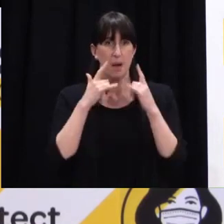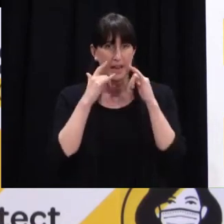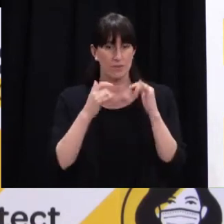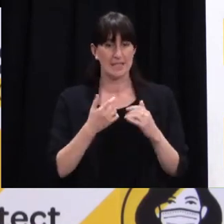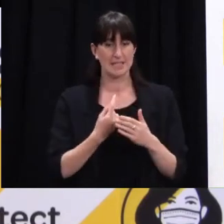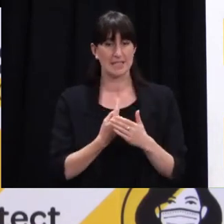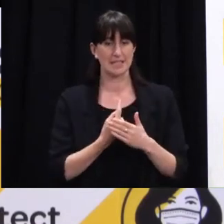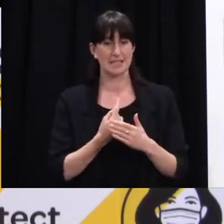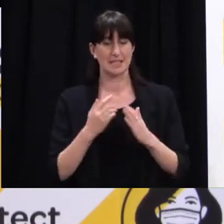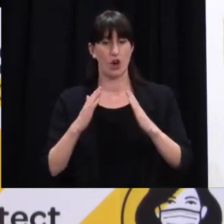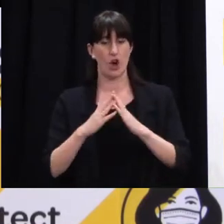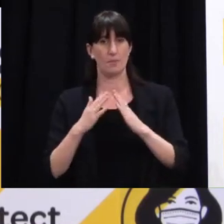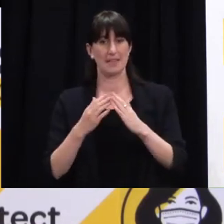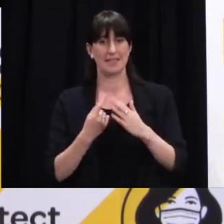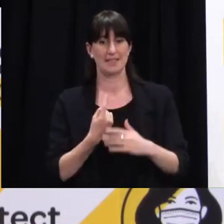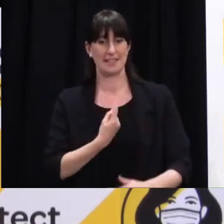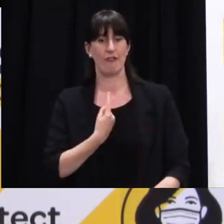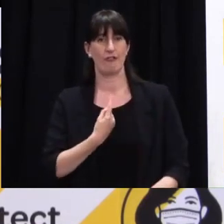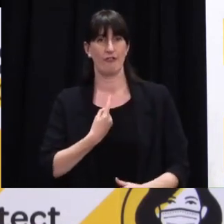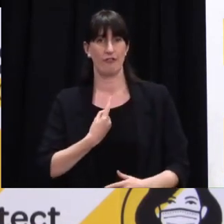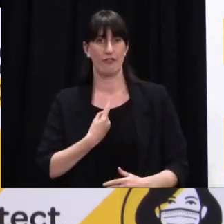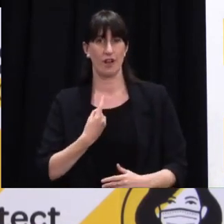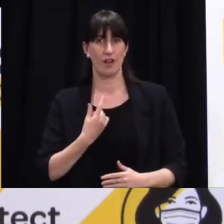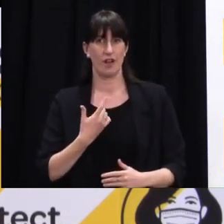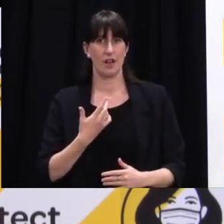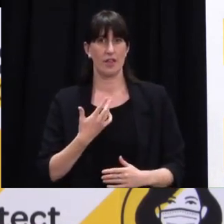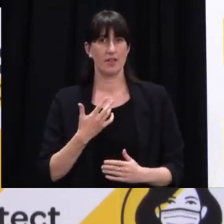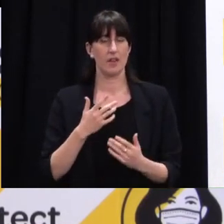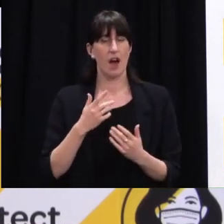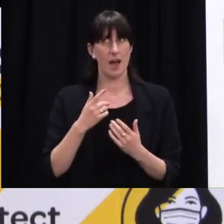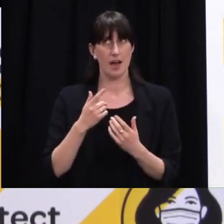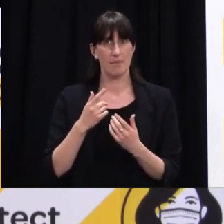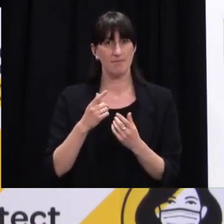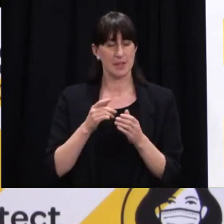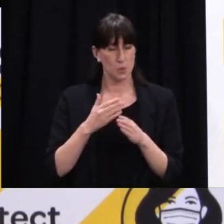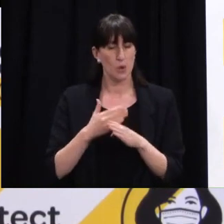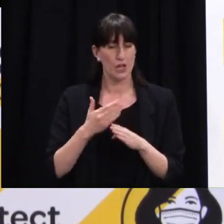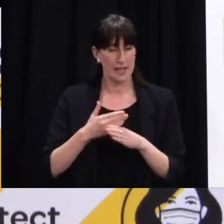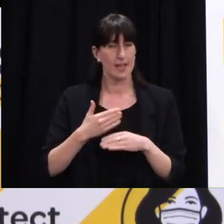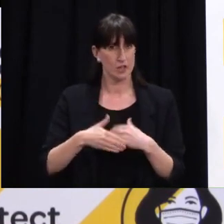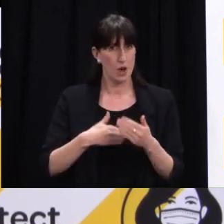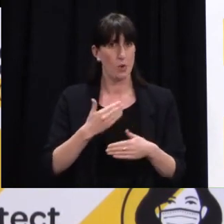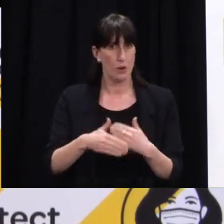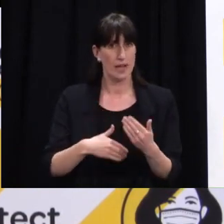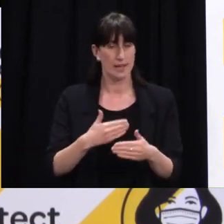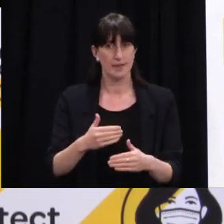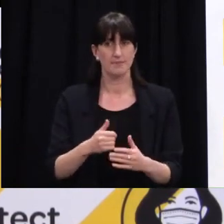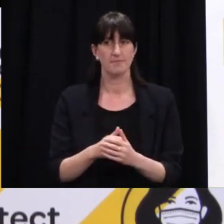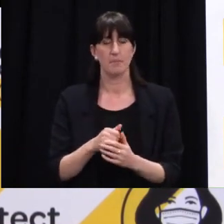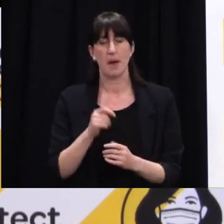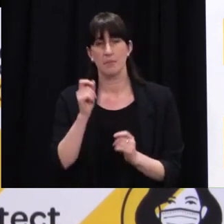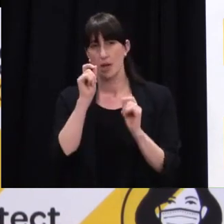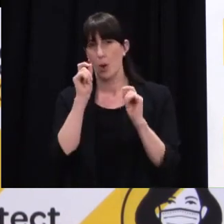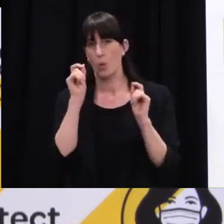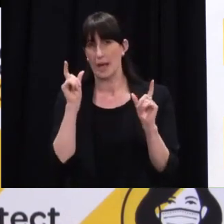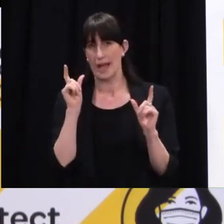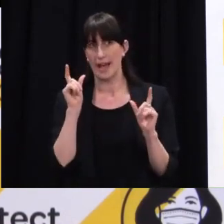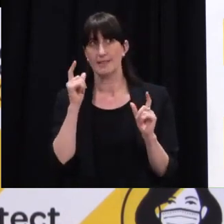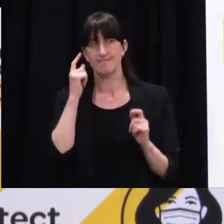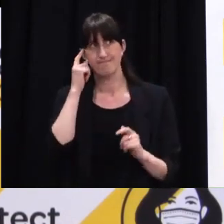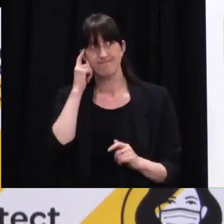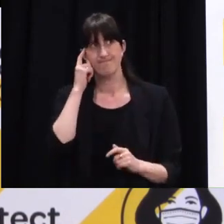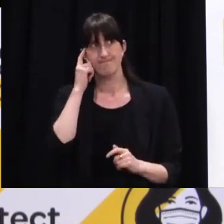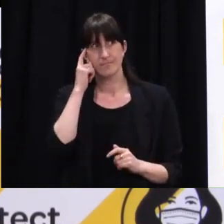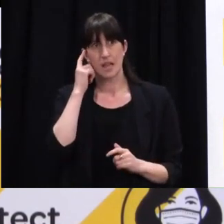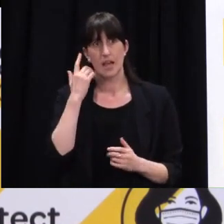extra briefings come through for extra decisions to be made on that so it is continuing what we're just mindful of though is we